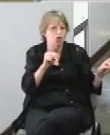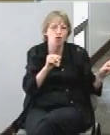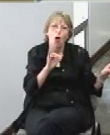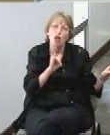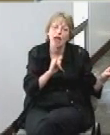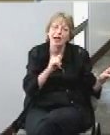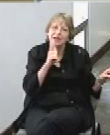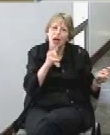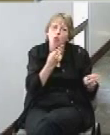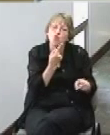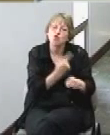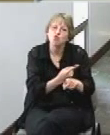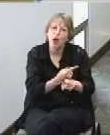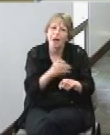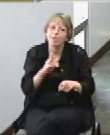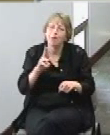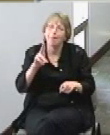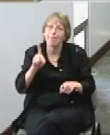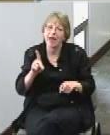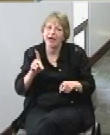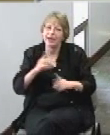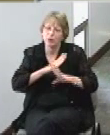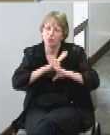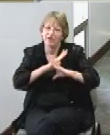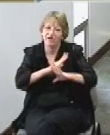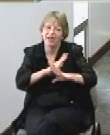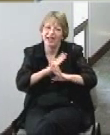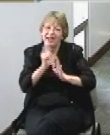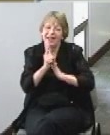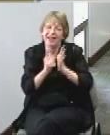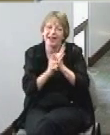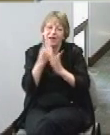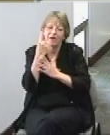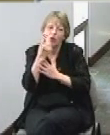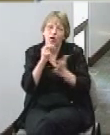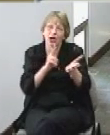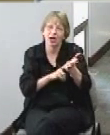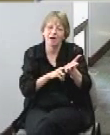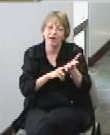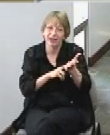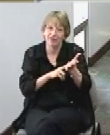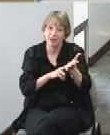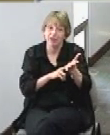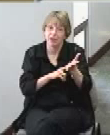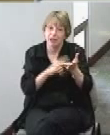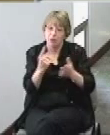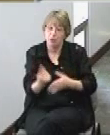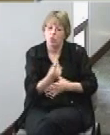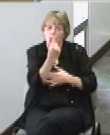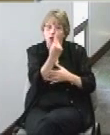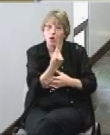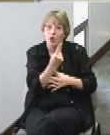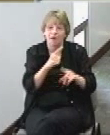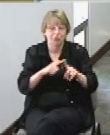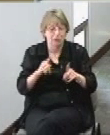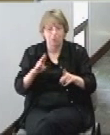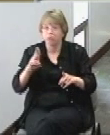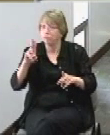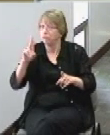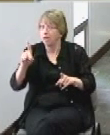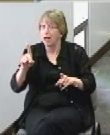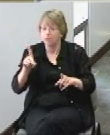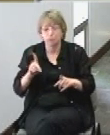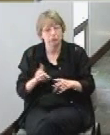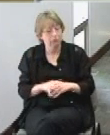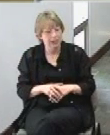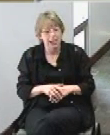Budweiser is prohibited legally from contracting for exclusivity but Budweiser does a lot of